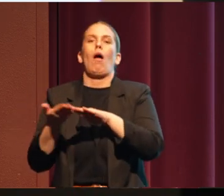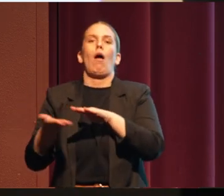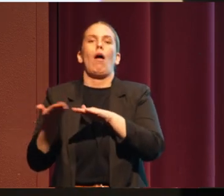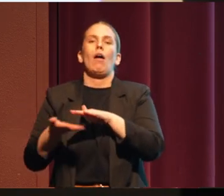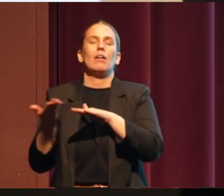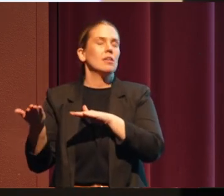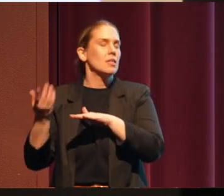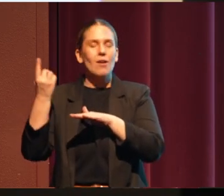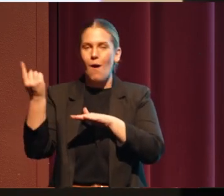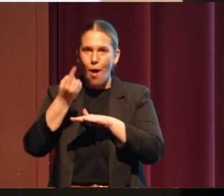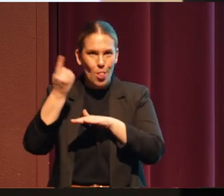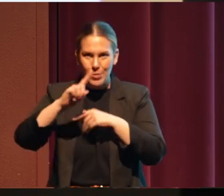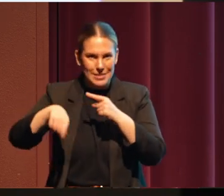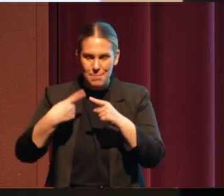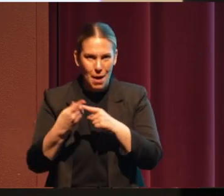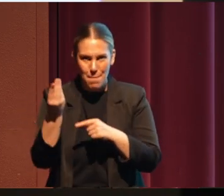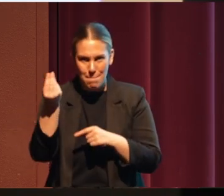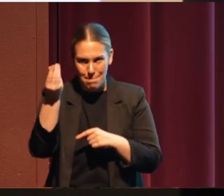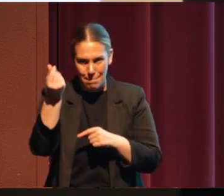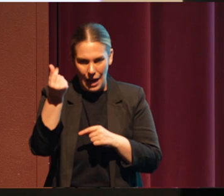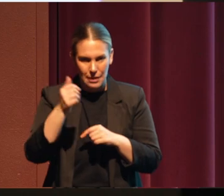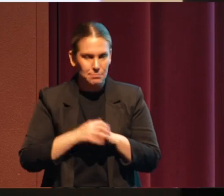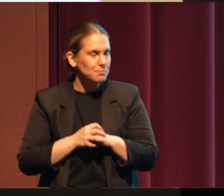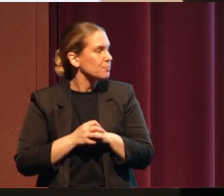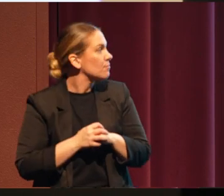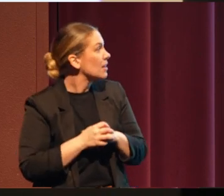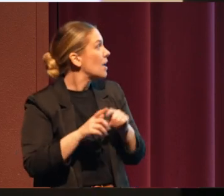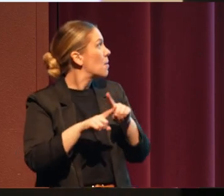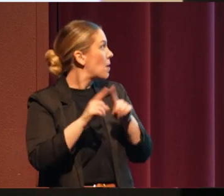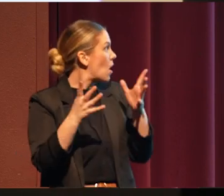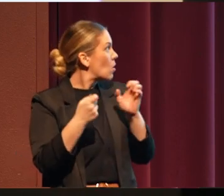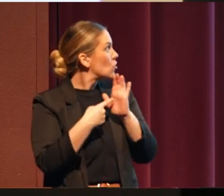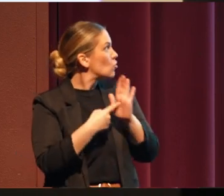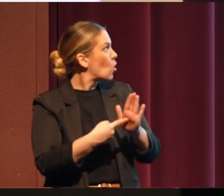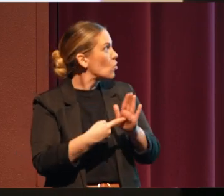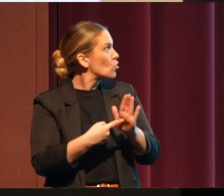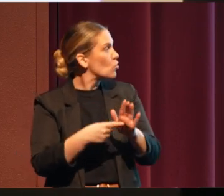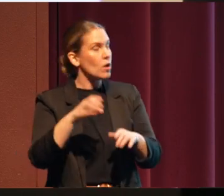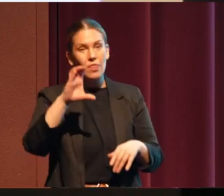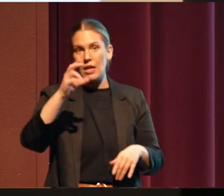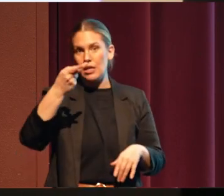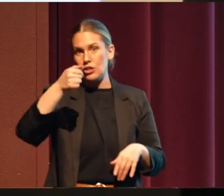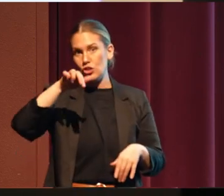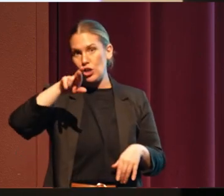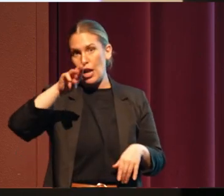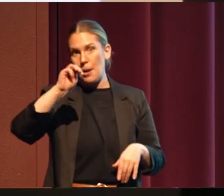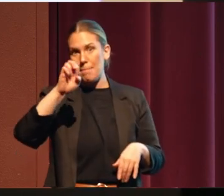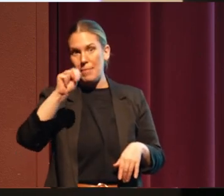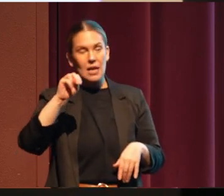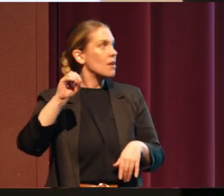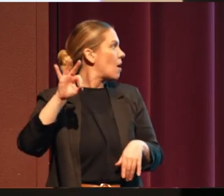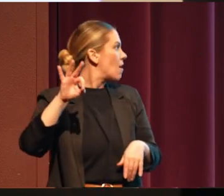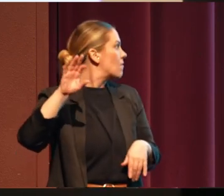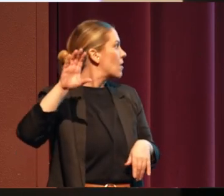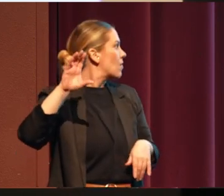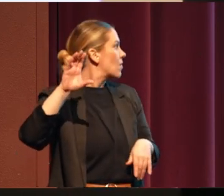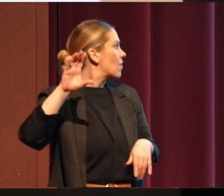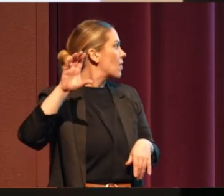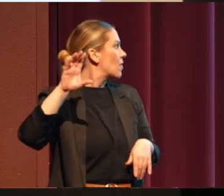money. But I want to bring you down to the chairman of the Karuk tribe and what he says regarding this